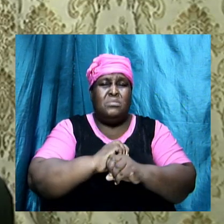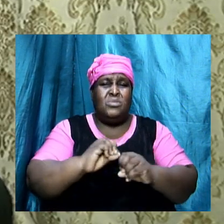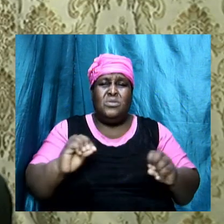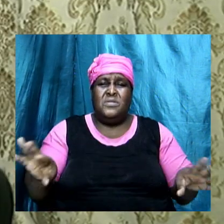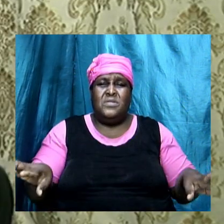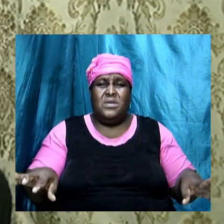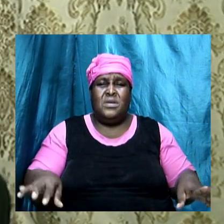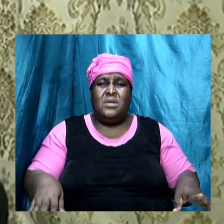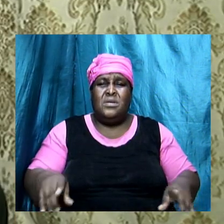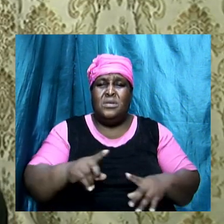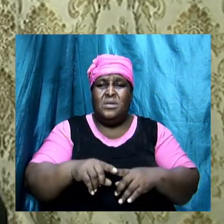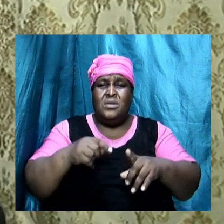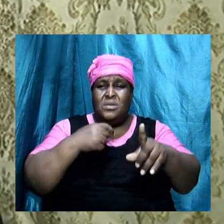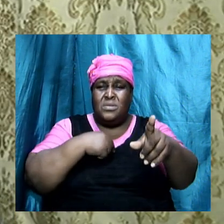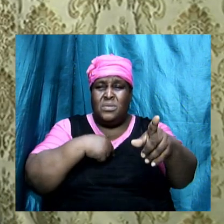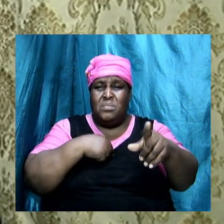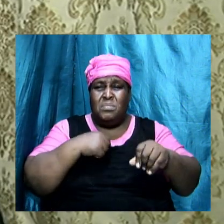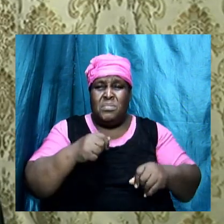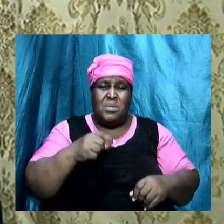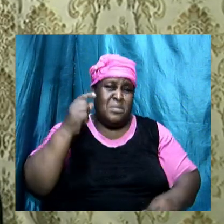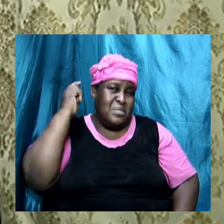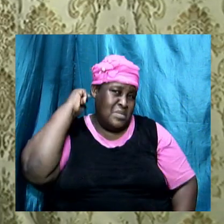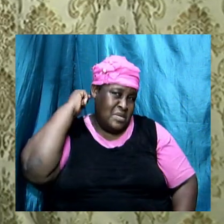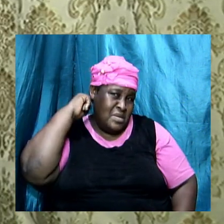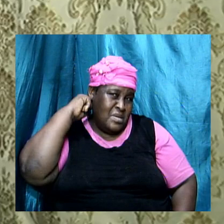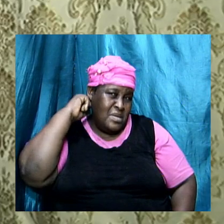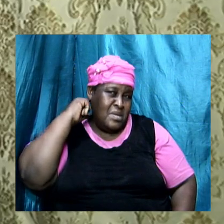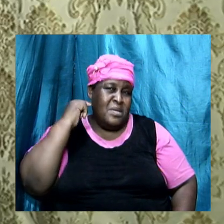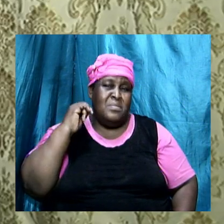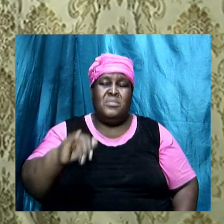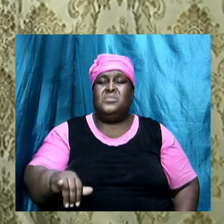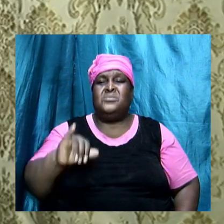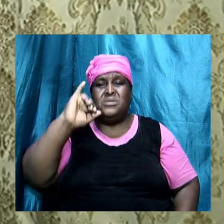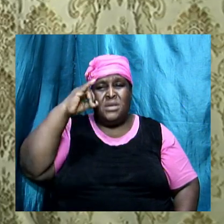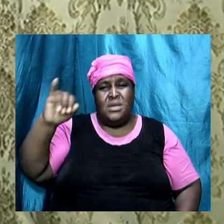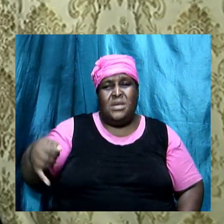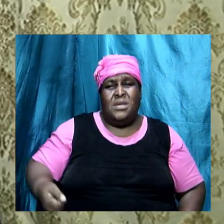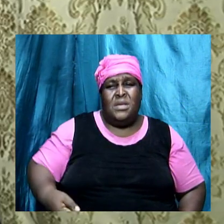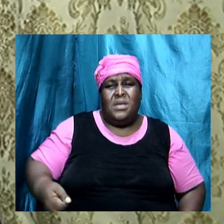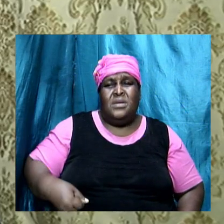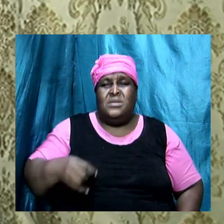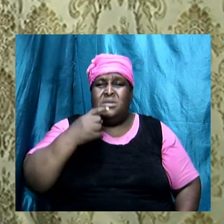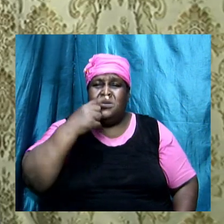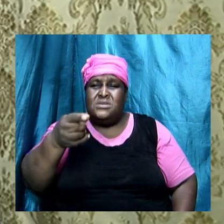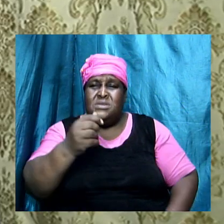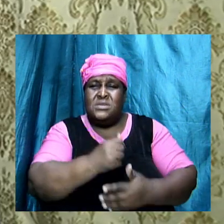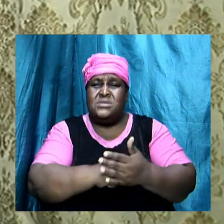And to me, in the back of my mind, that was an invitation to say something.